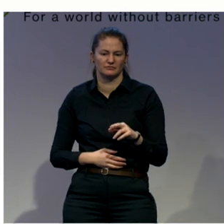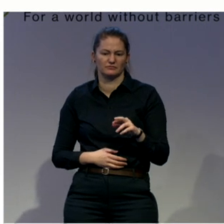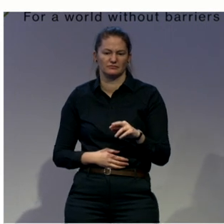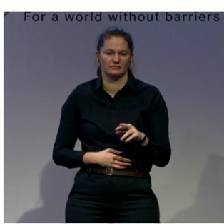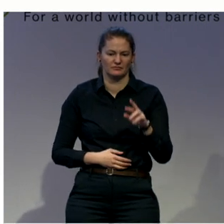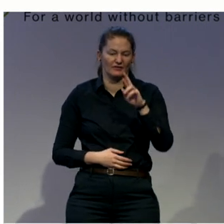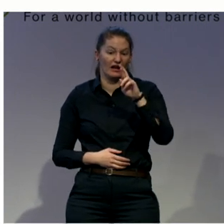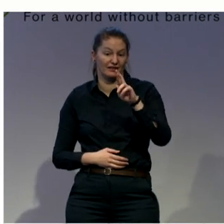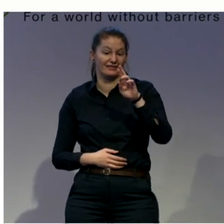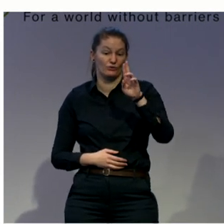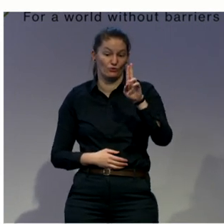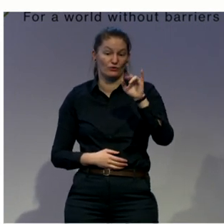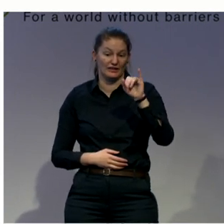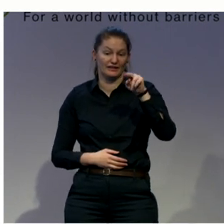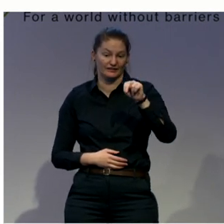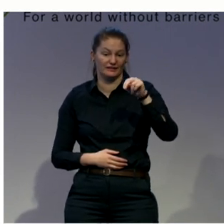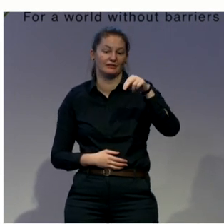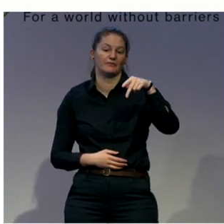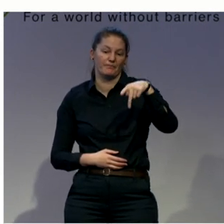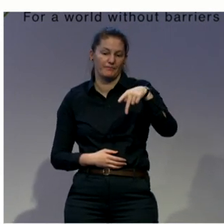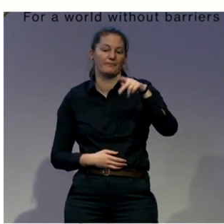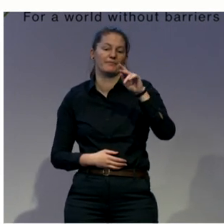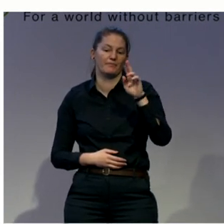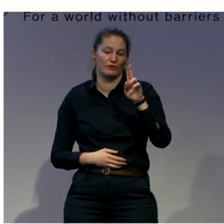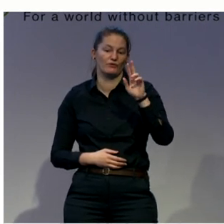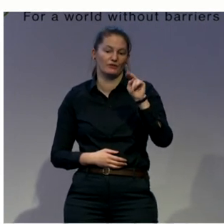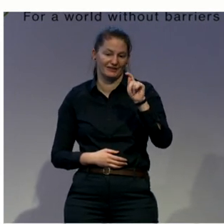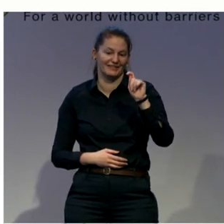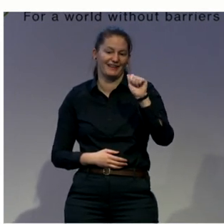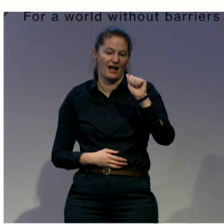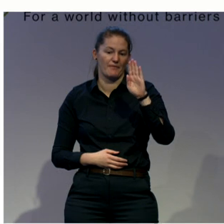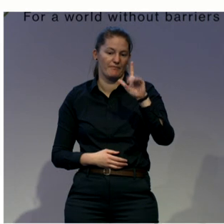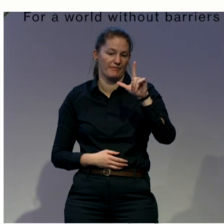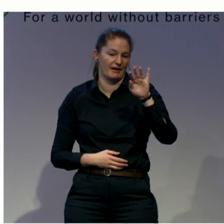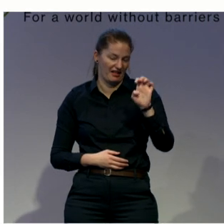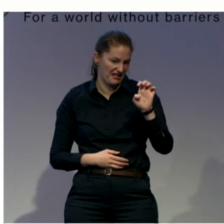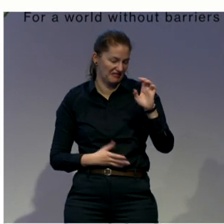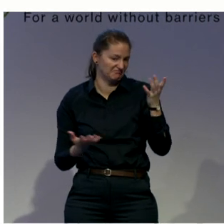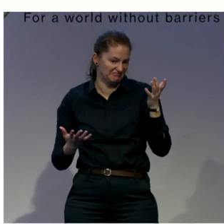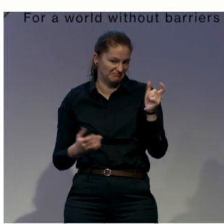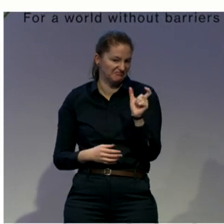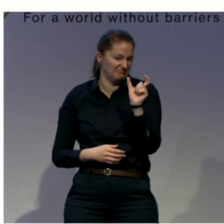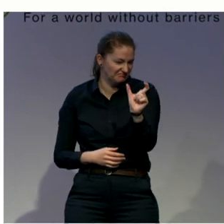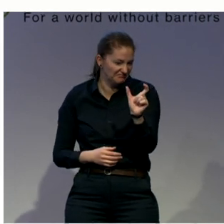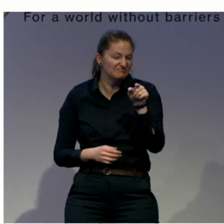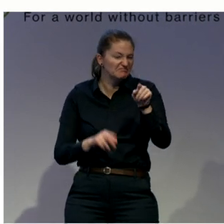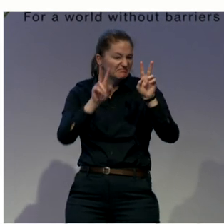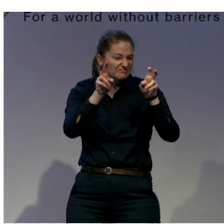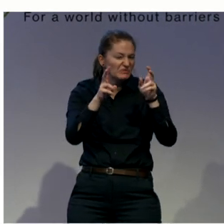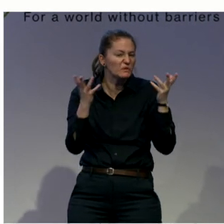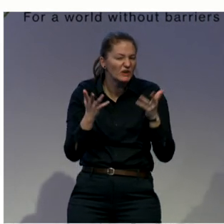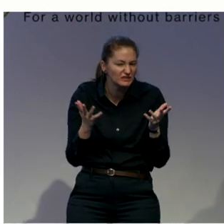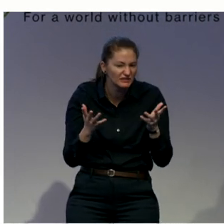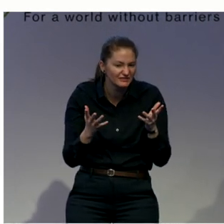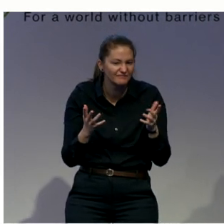or the same effect, or it is very near as being declared unable to stand trial, no? So, if you're considered